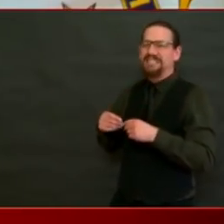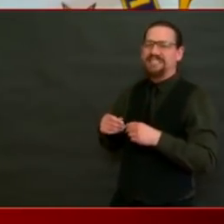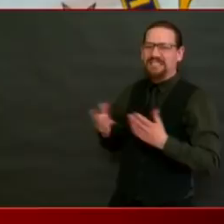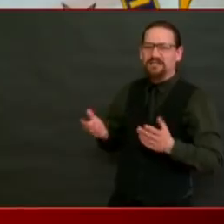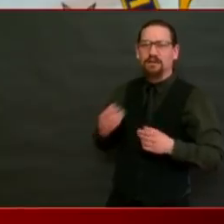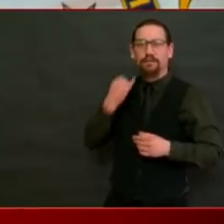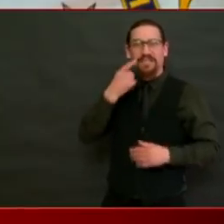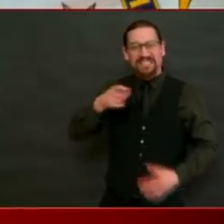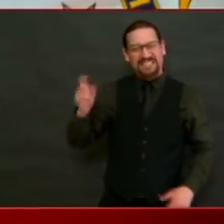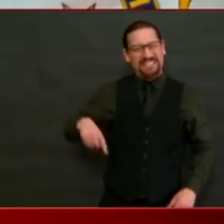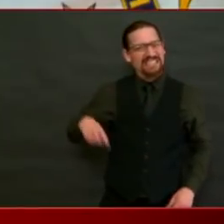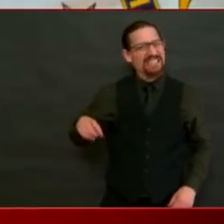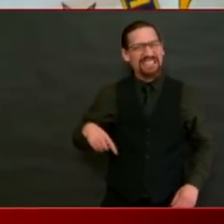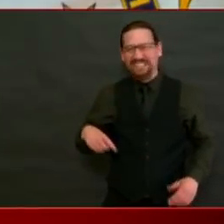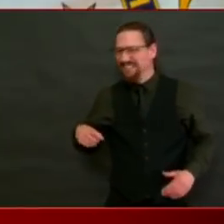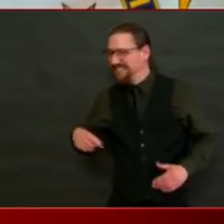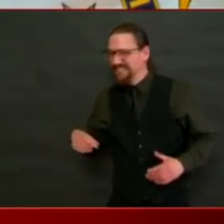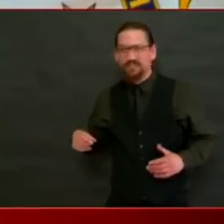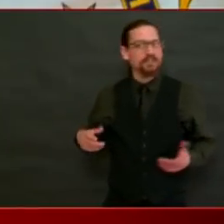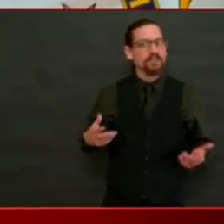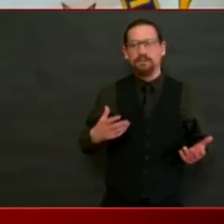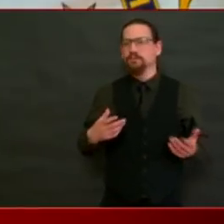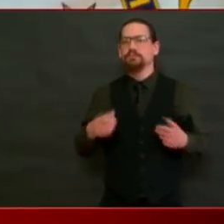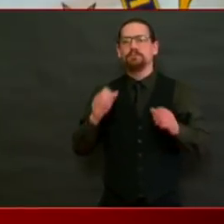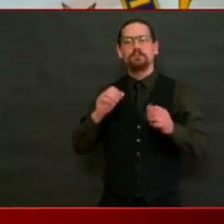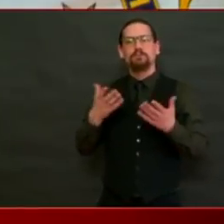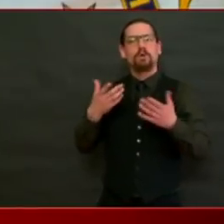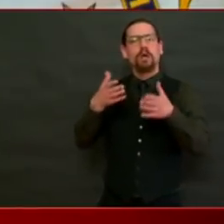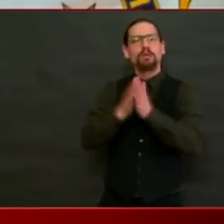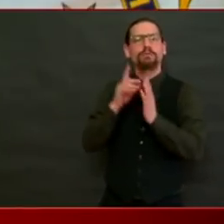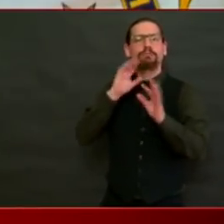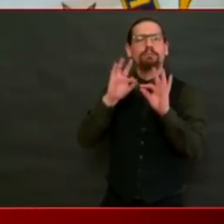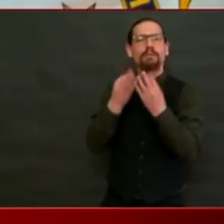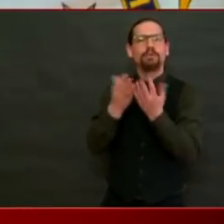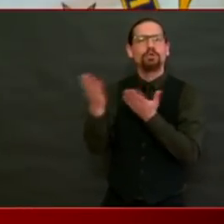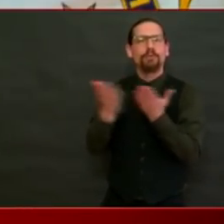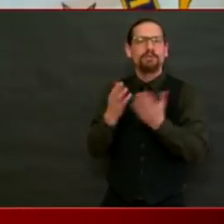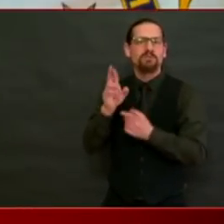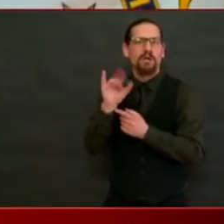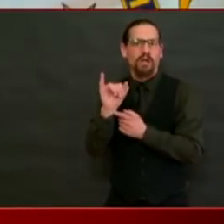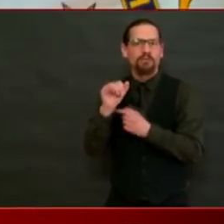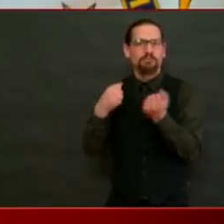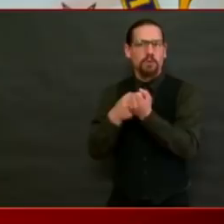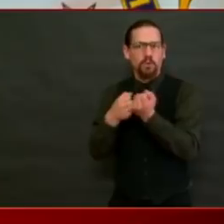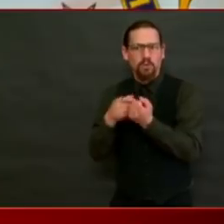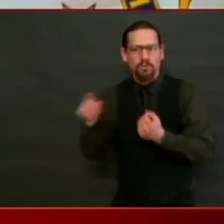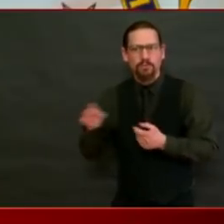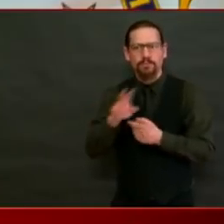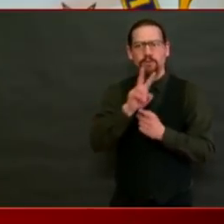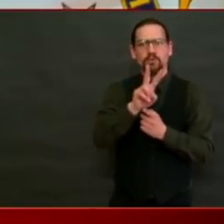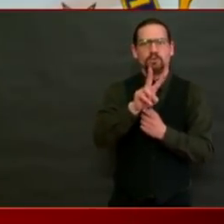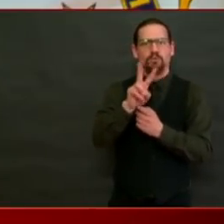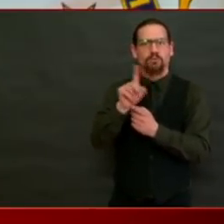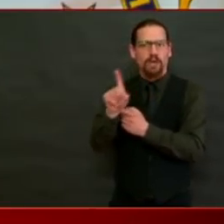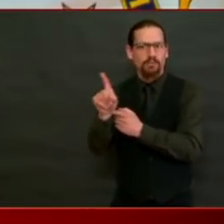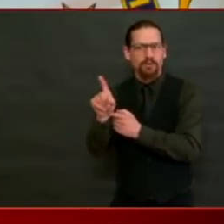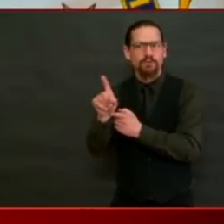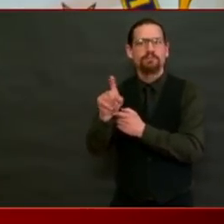I know Family Service RI and 211 at United Way are providing